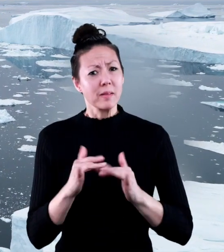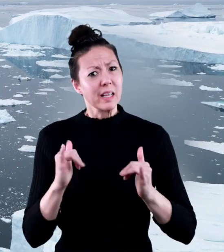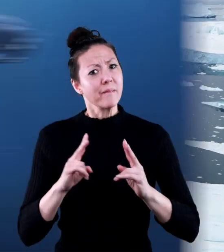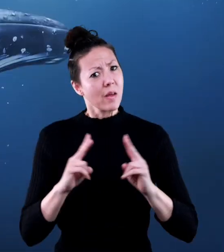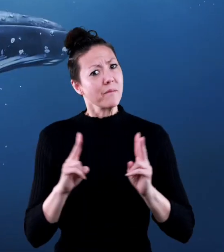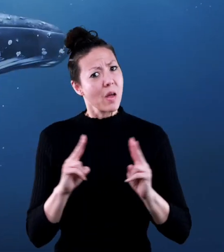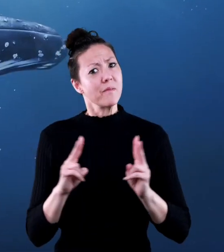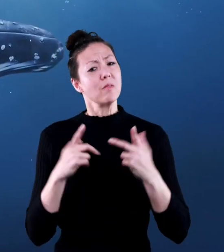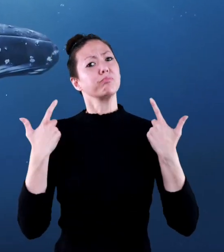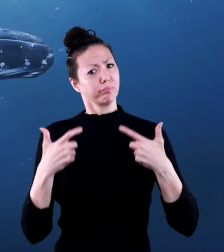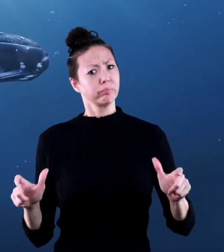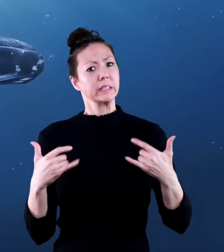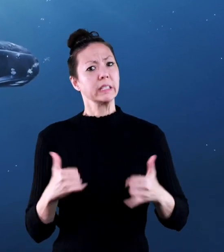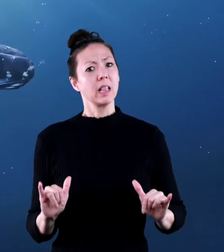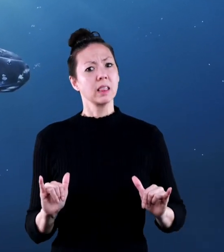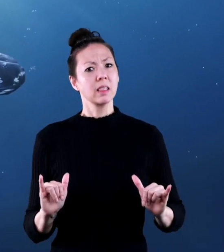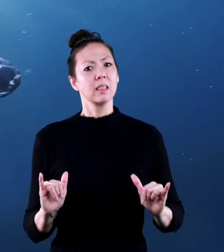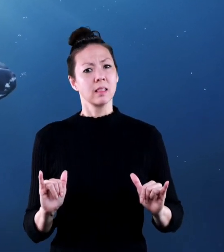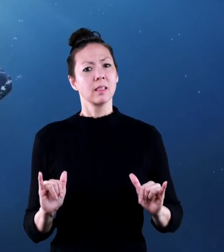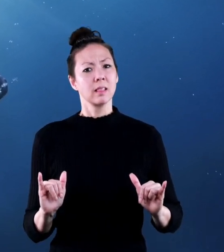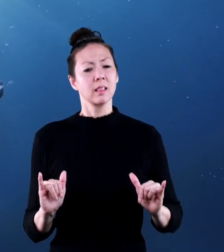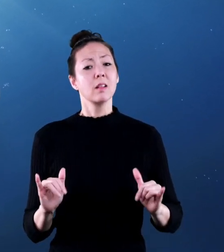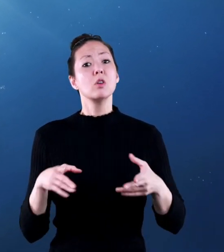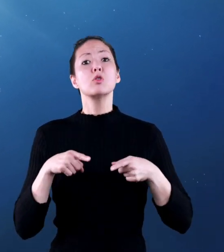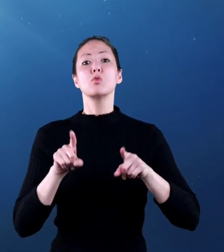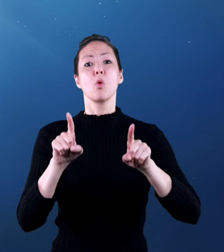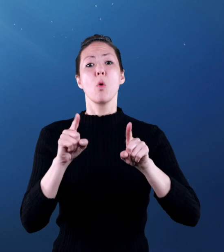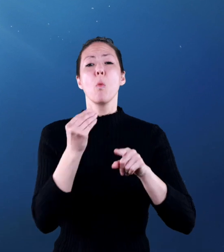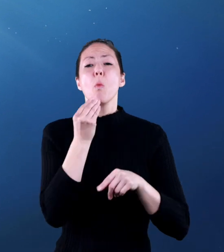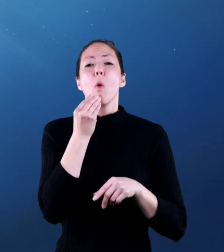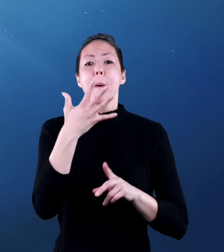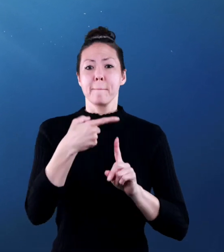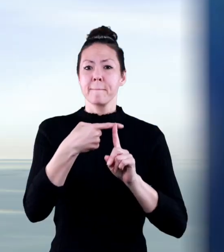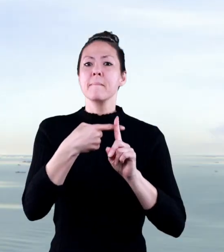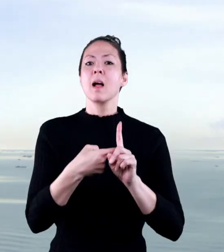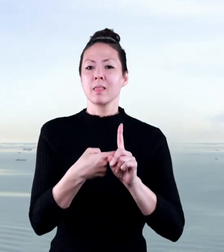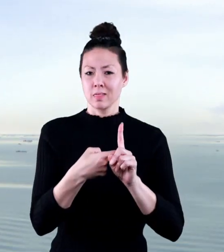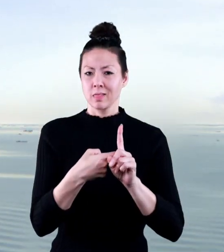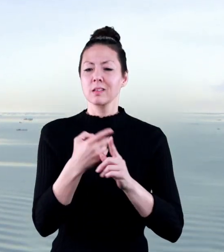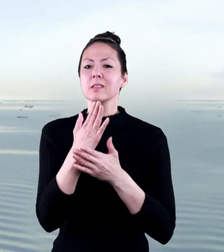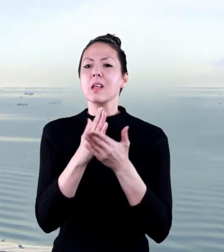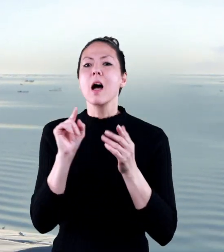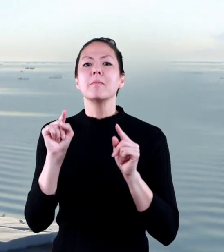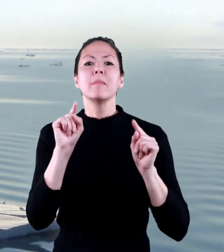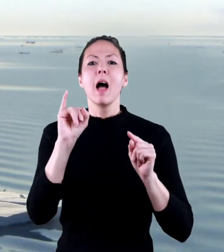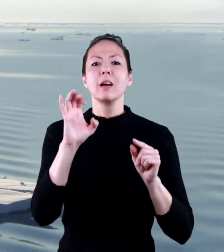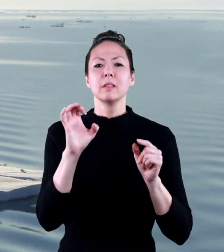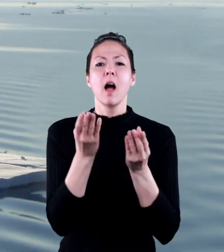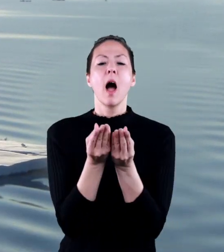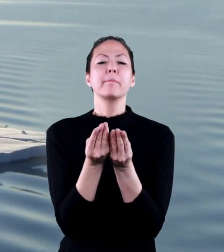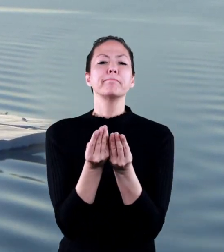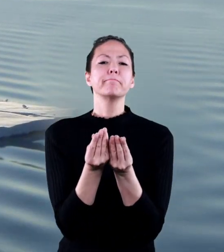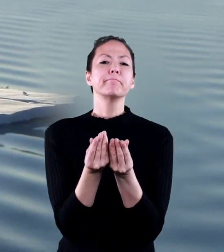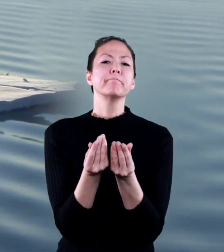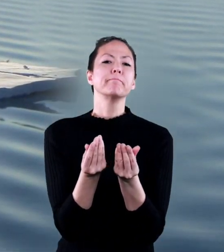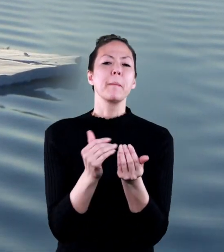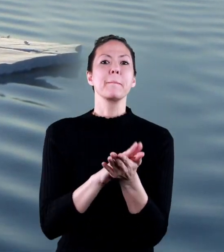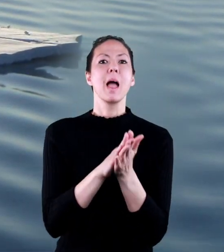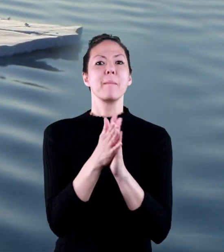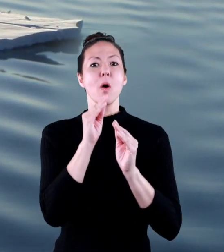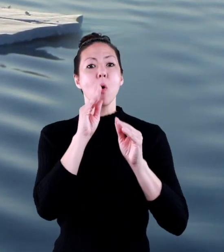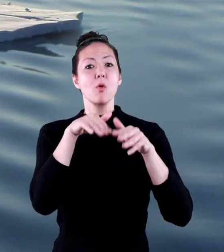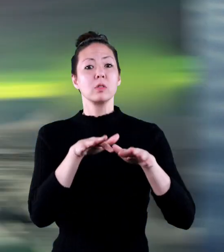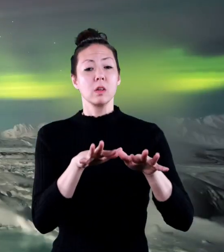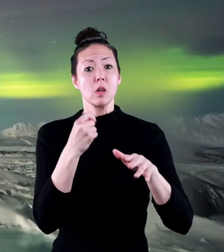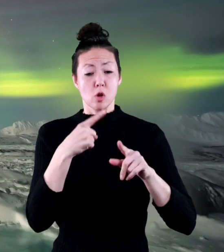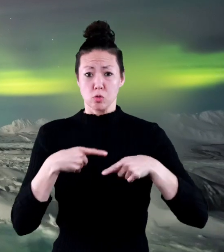small. It is very, very large. And during the warmer months, some of the ice melts and becomes ocean water.